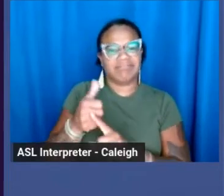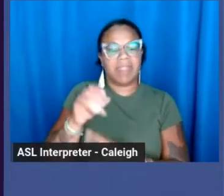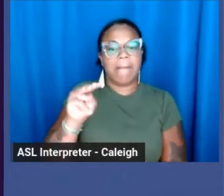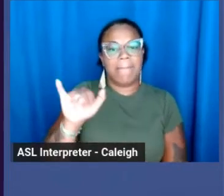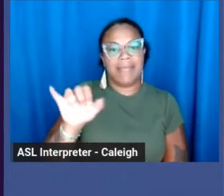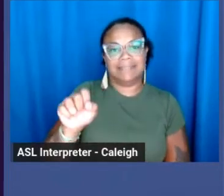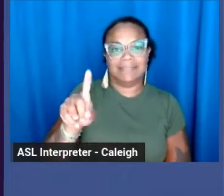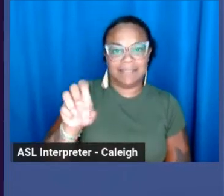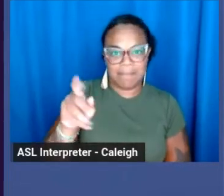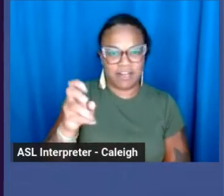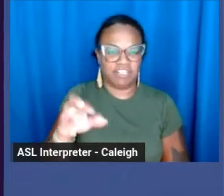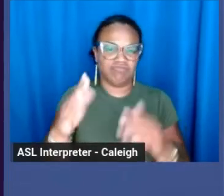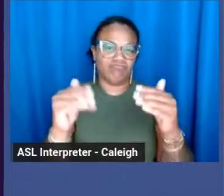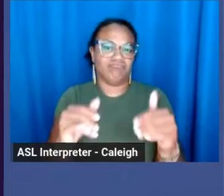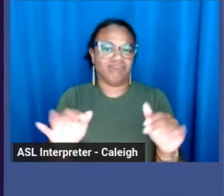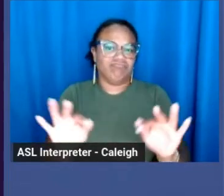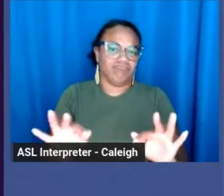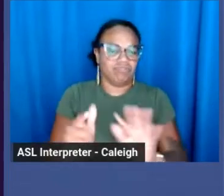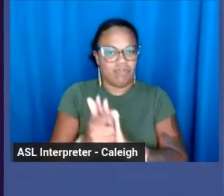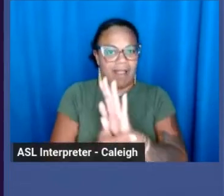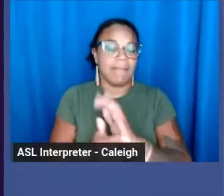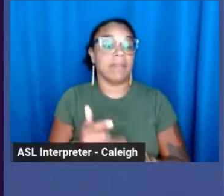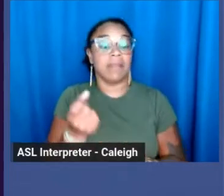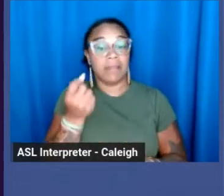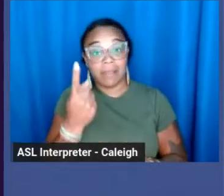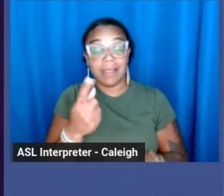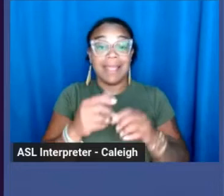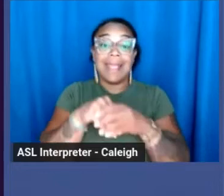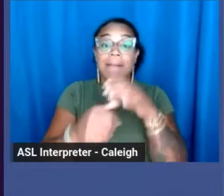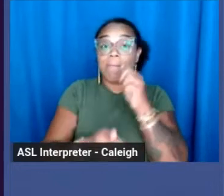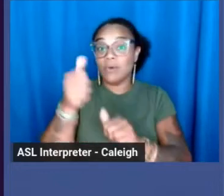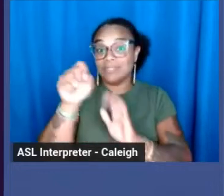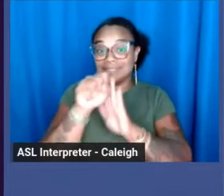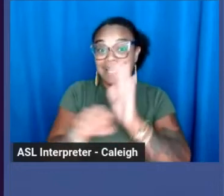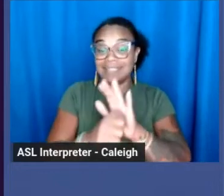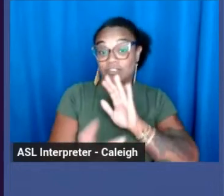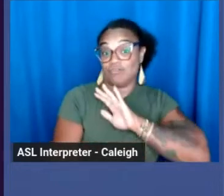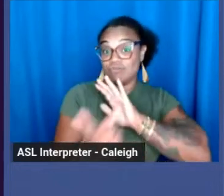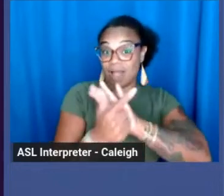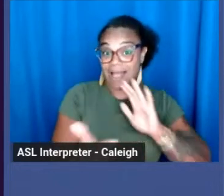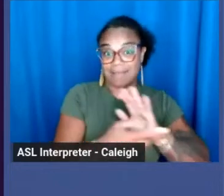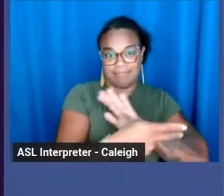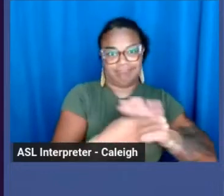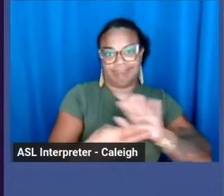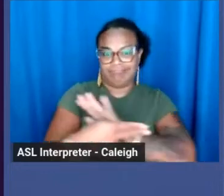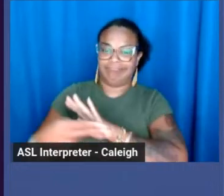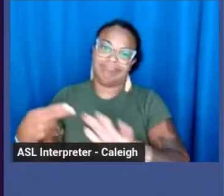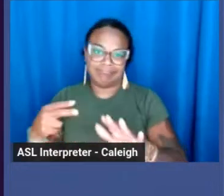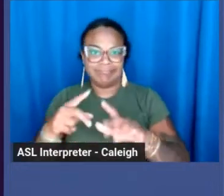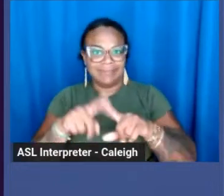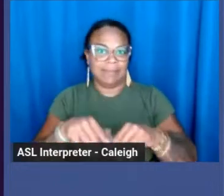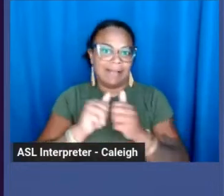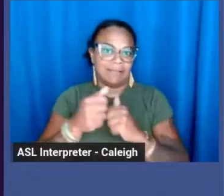graded based on how serious they are. So they're usually categorized as criminal or civil. Prostitution